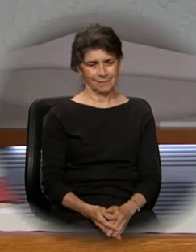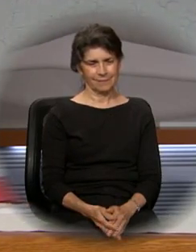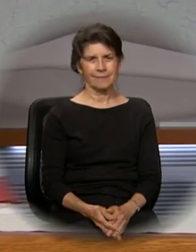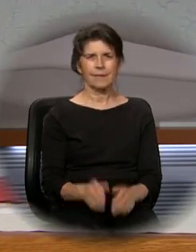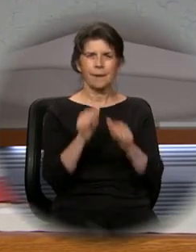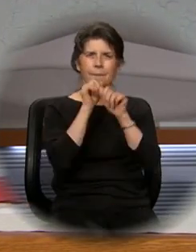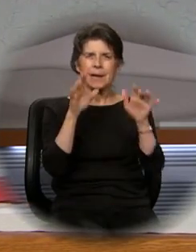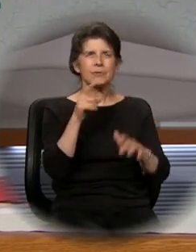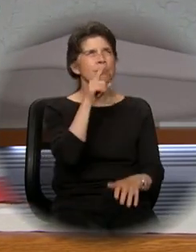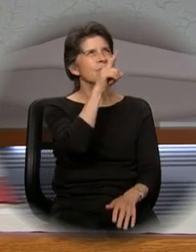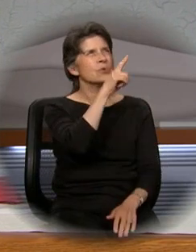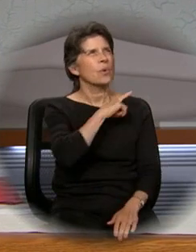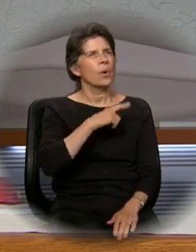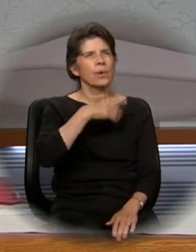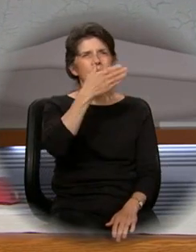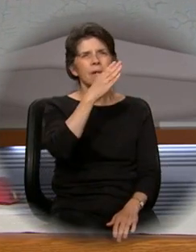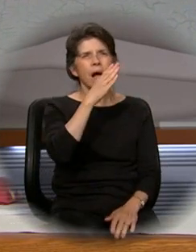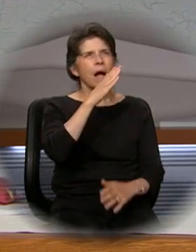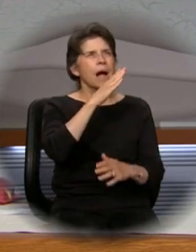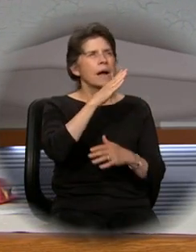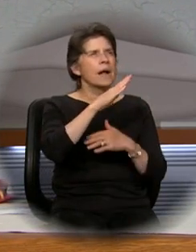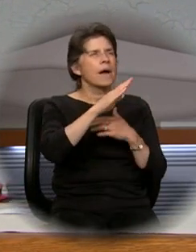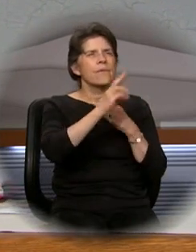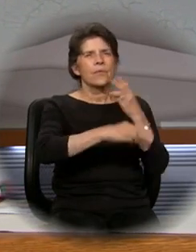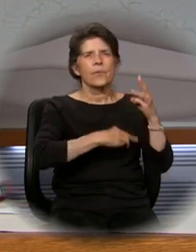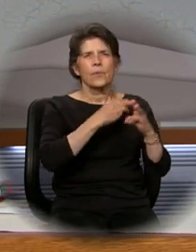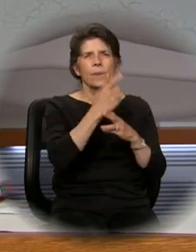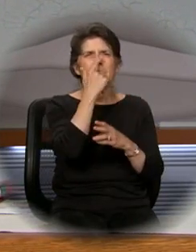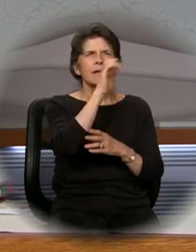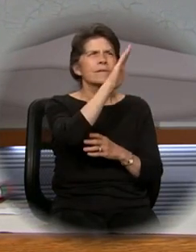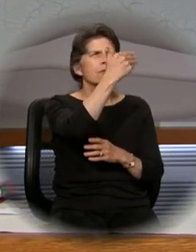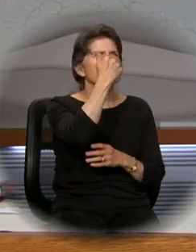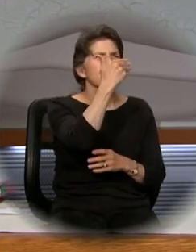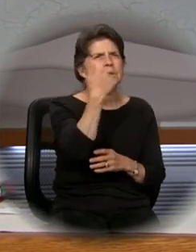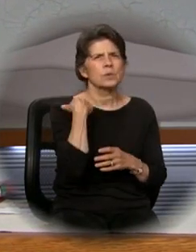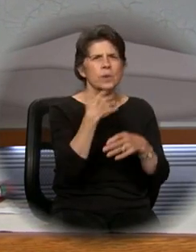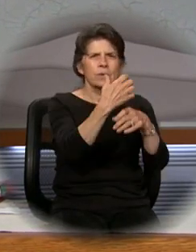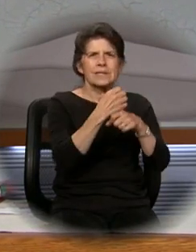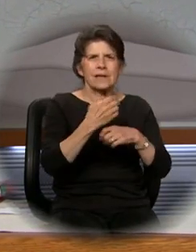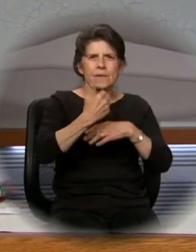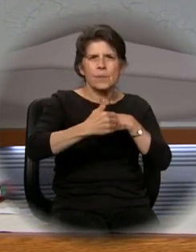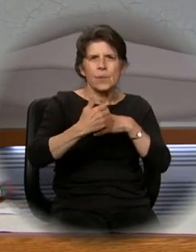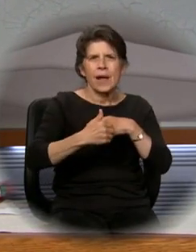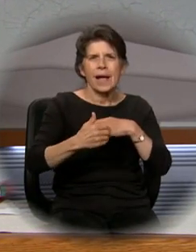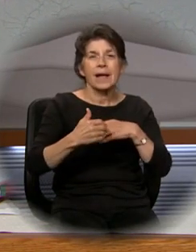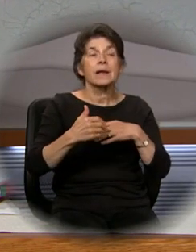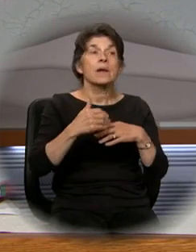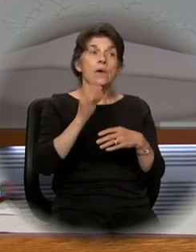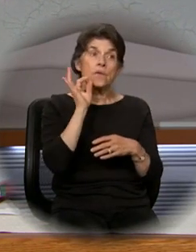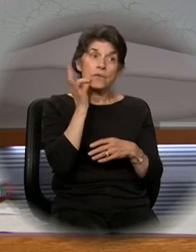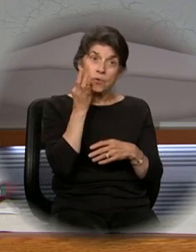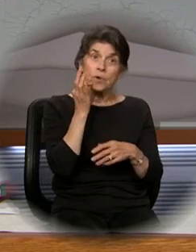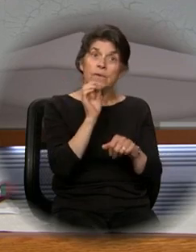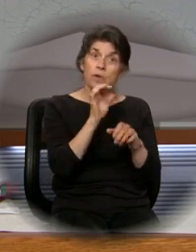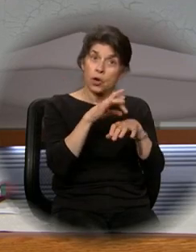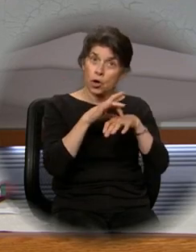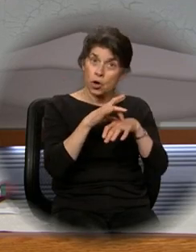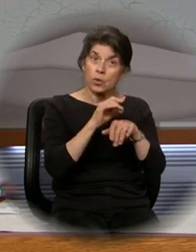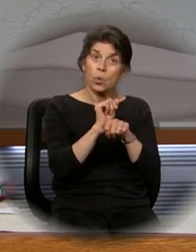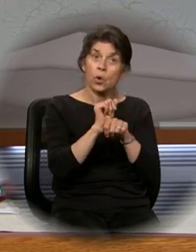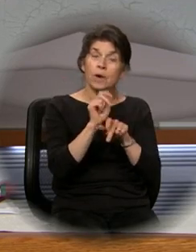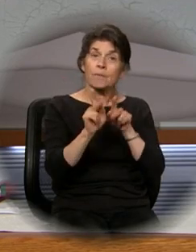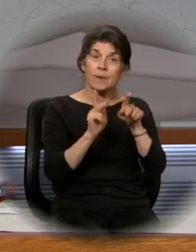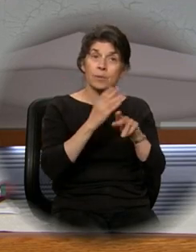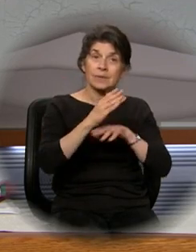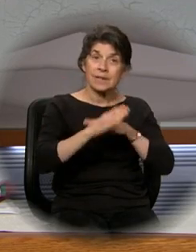Blessed are you, Lord God of all creation, for through your goodness we have received the bread we offer you, fruit of the earth and work of human hands. It will become